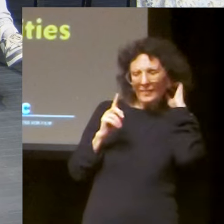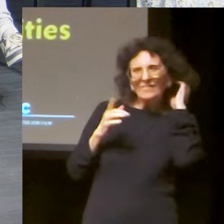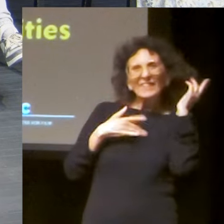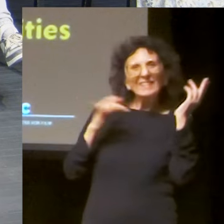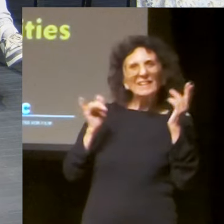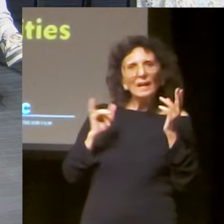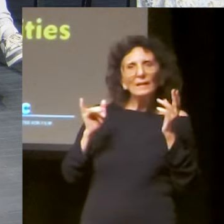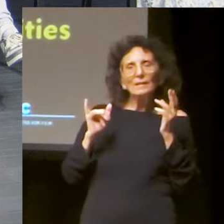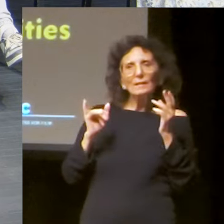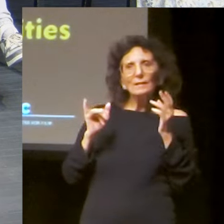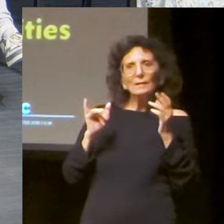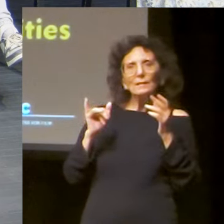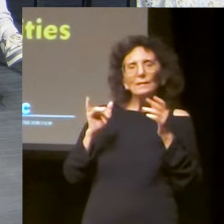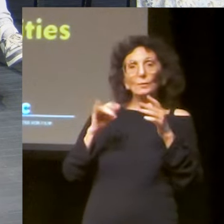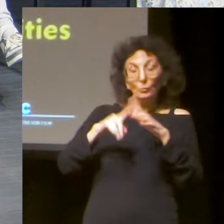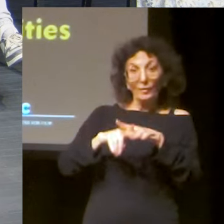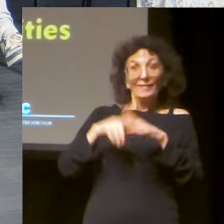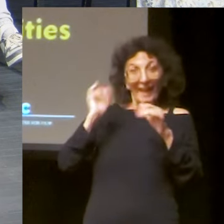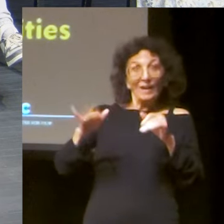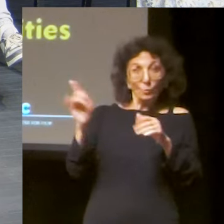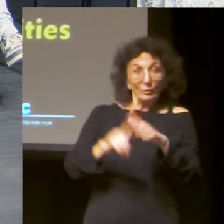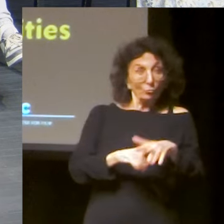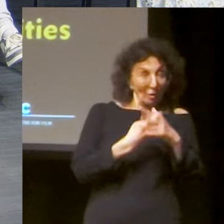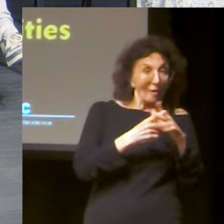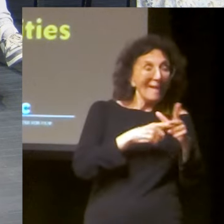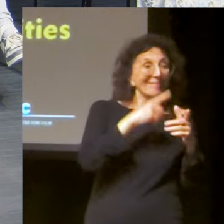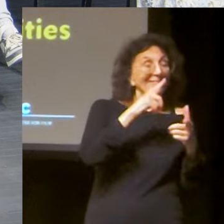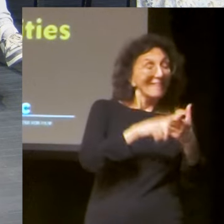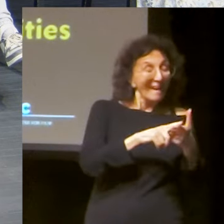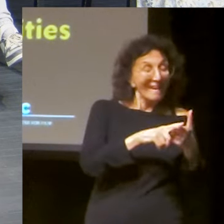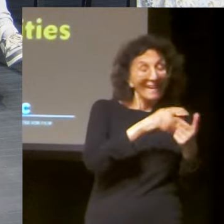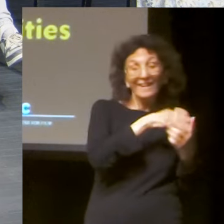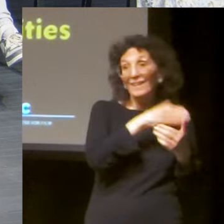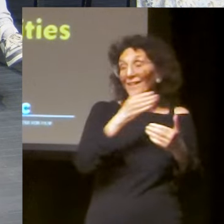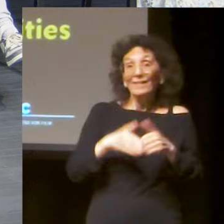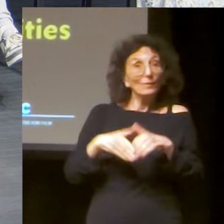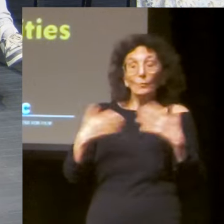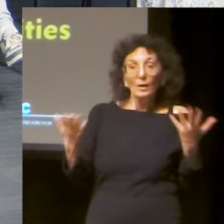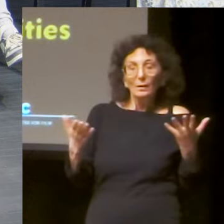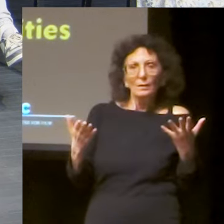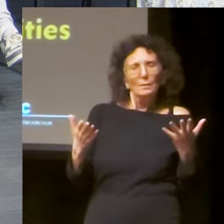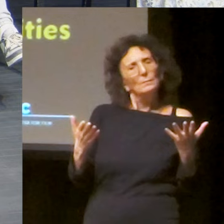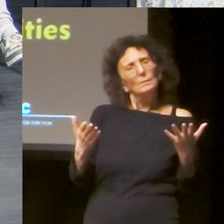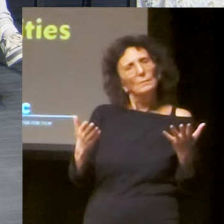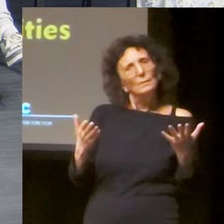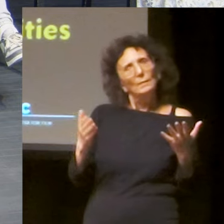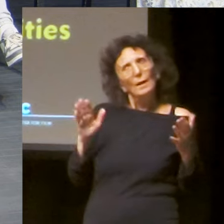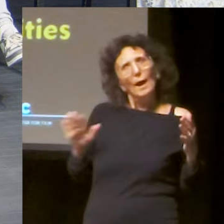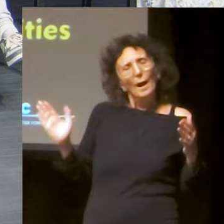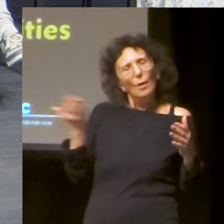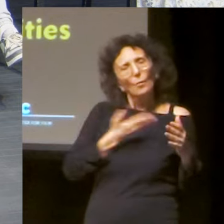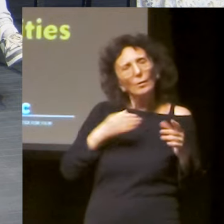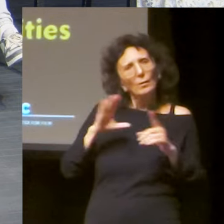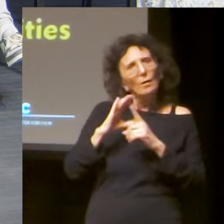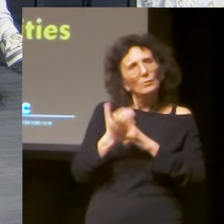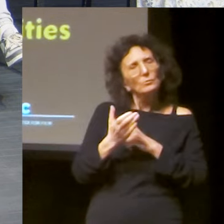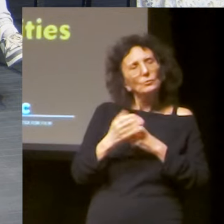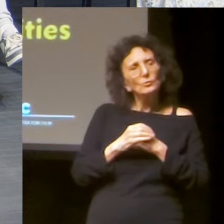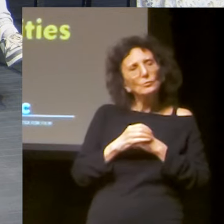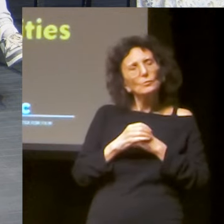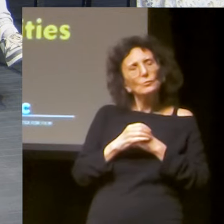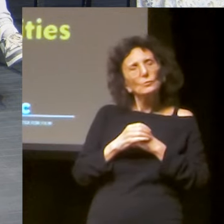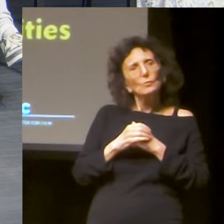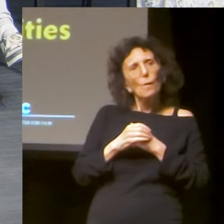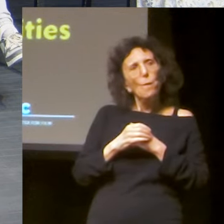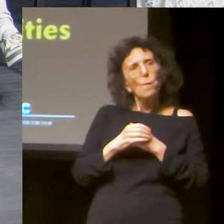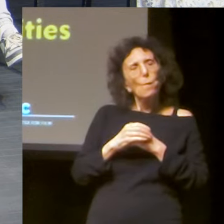and so for me, um, it's, it's almost like from there you jump out